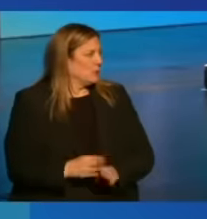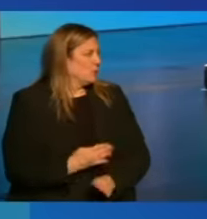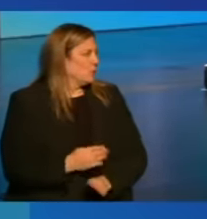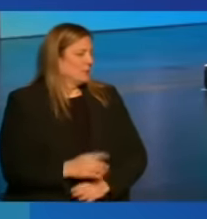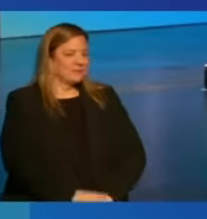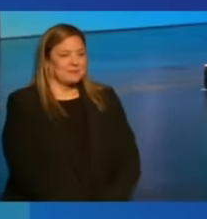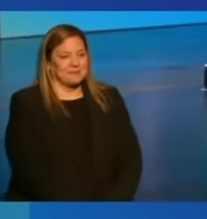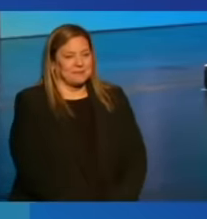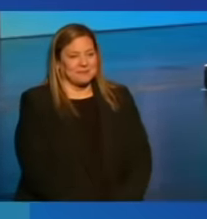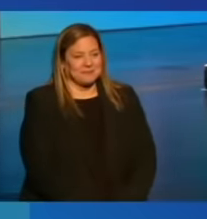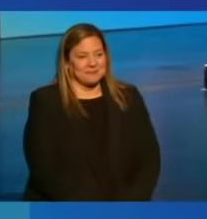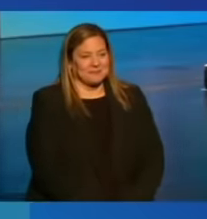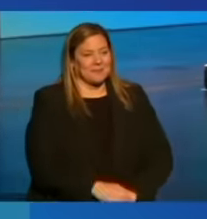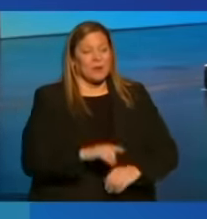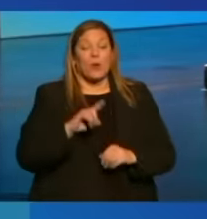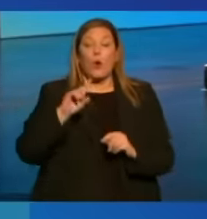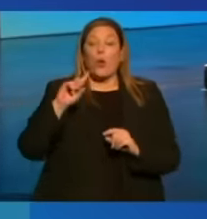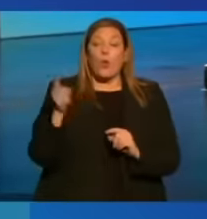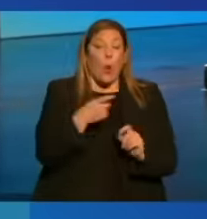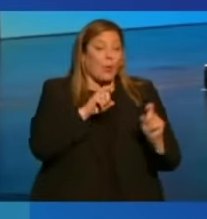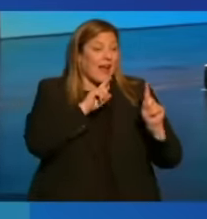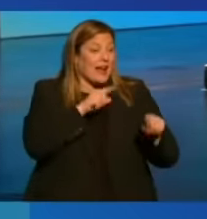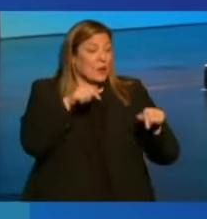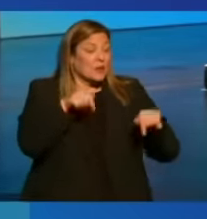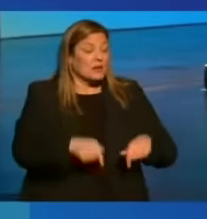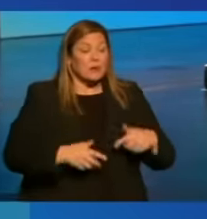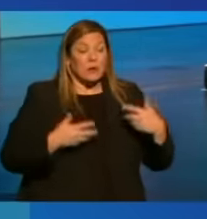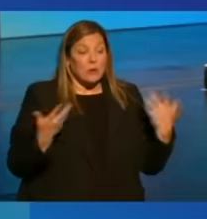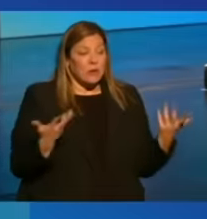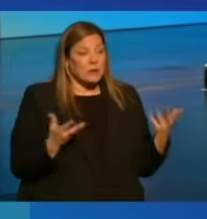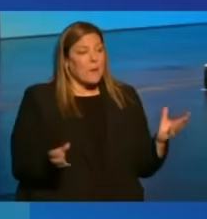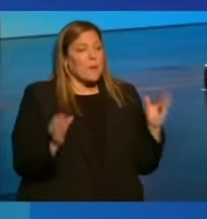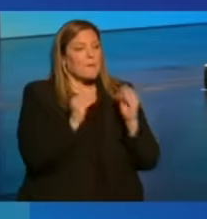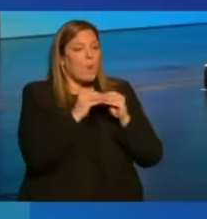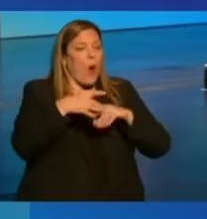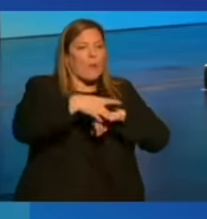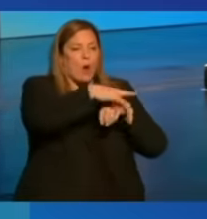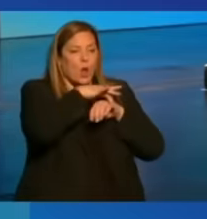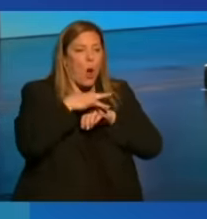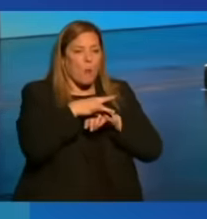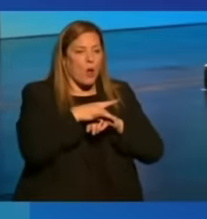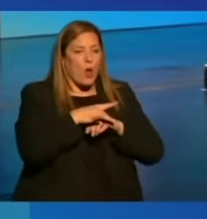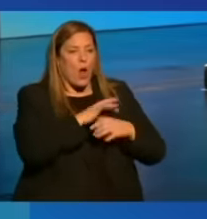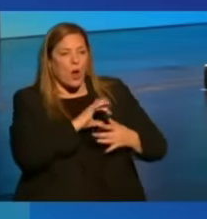The only answer to this is more global cooperation.